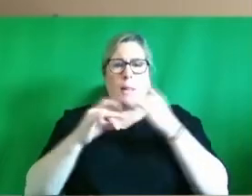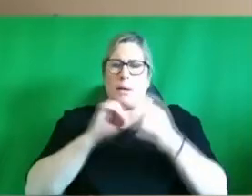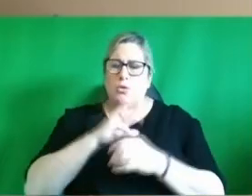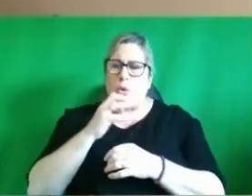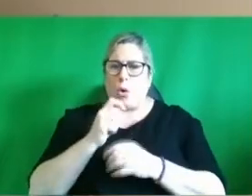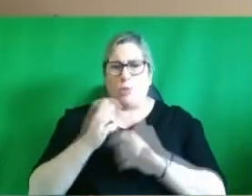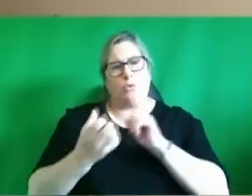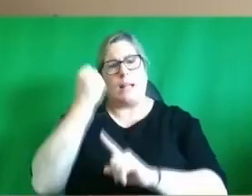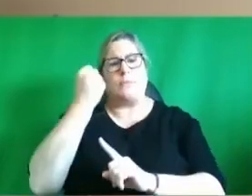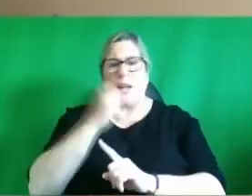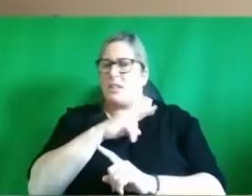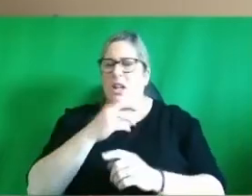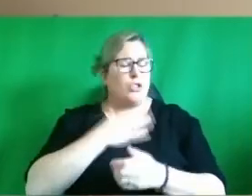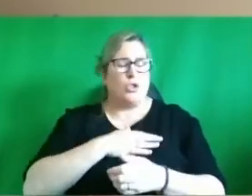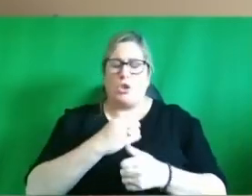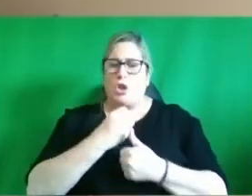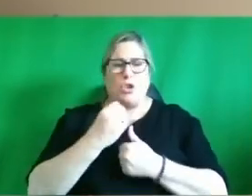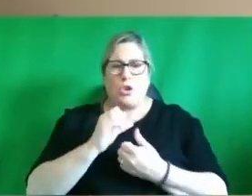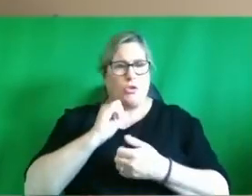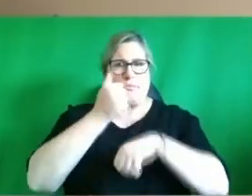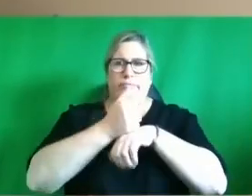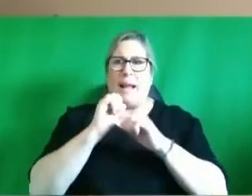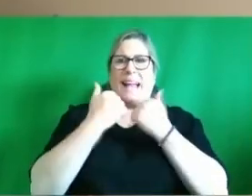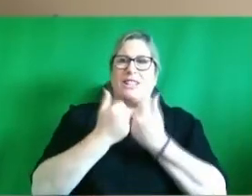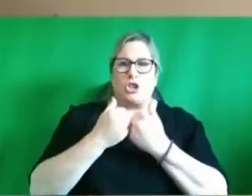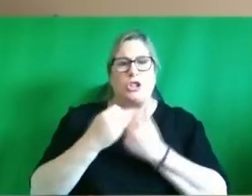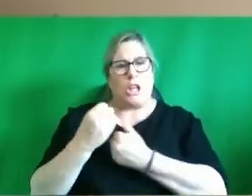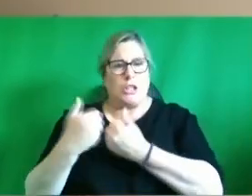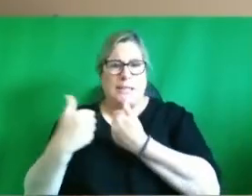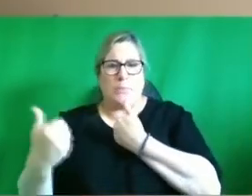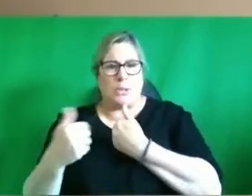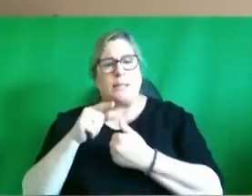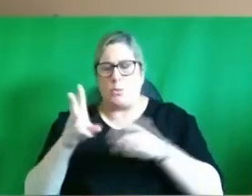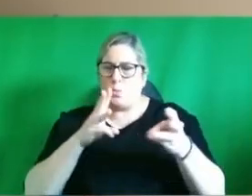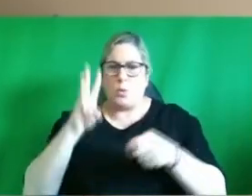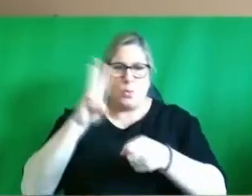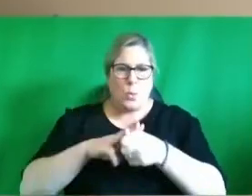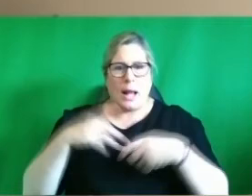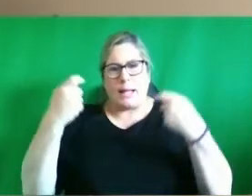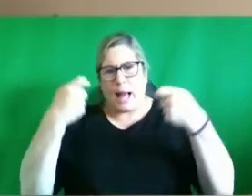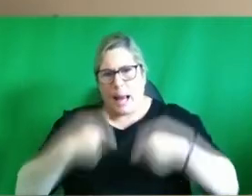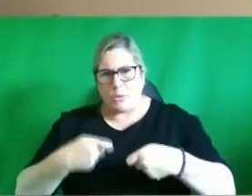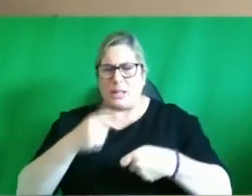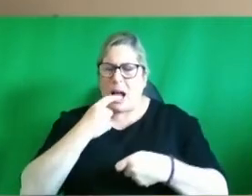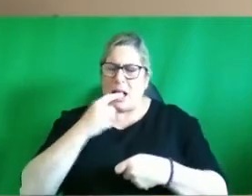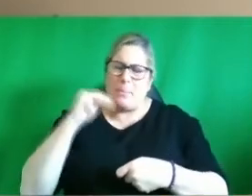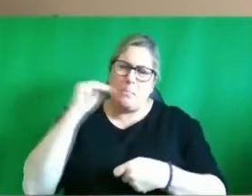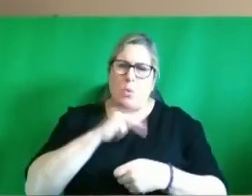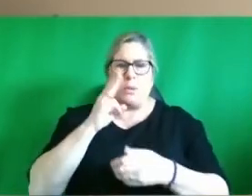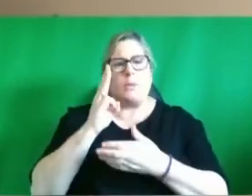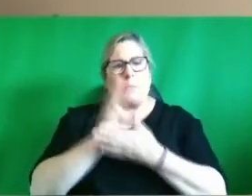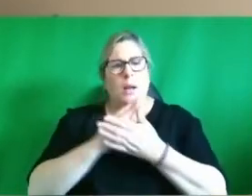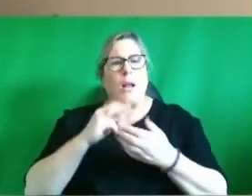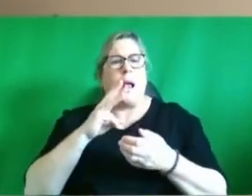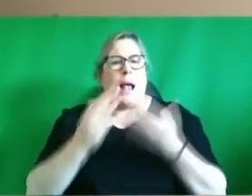wasn't another agency or another entity that has worked well and the collaboration has been one of the cornerstones of the reasons why COT has succeeded